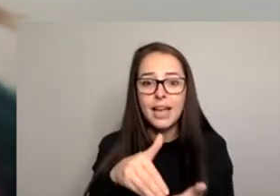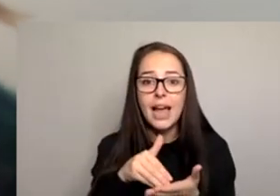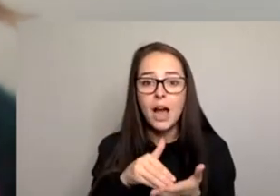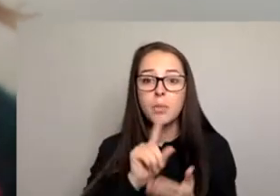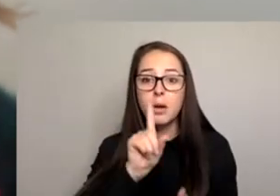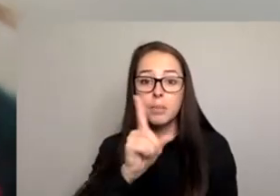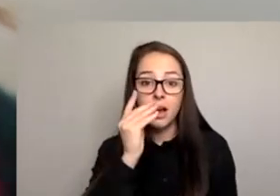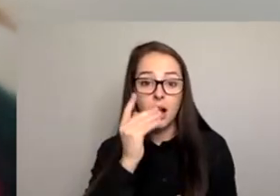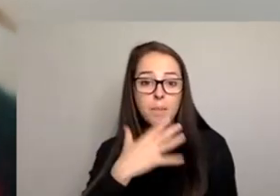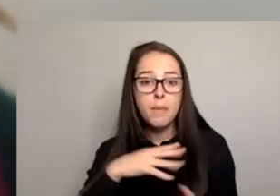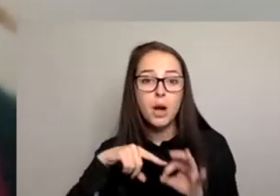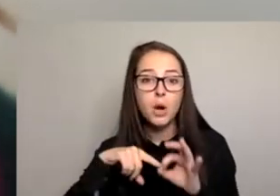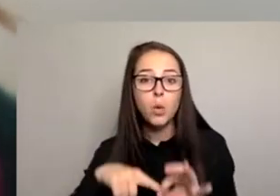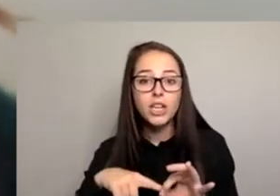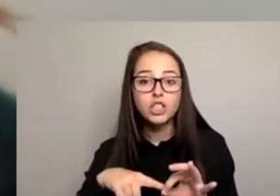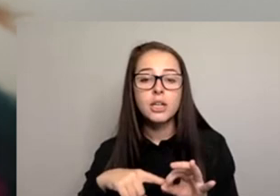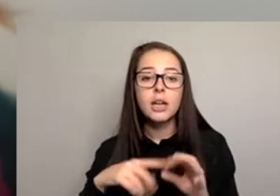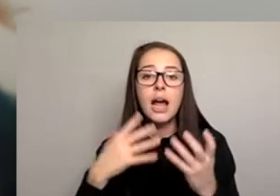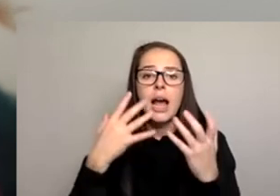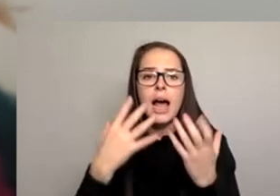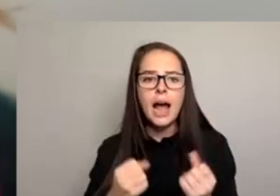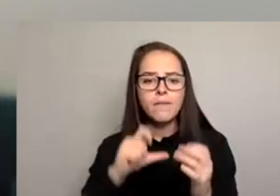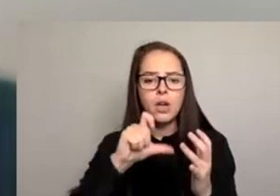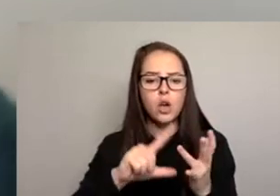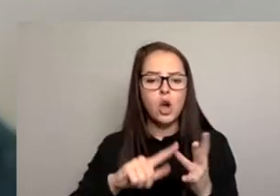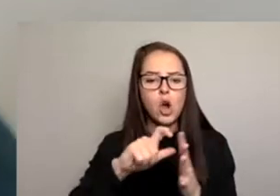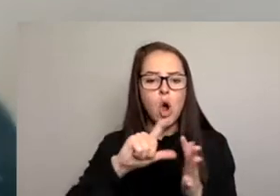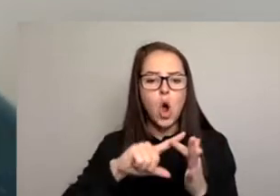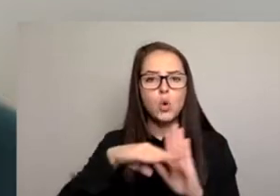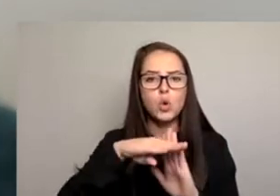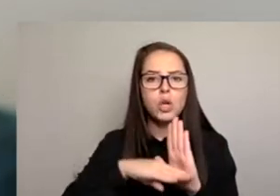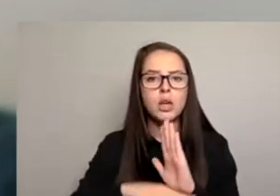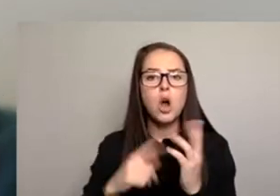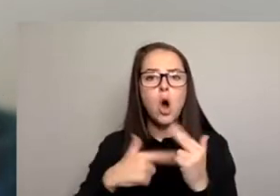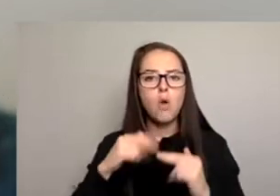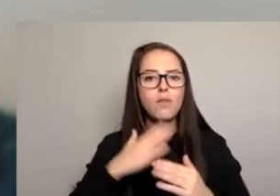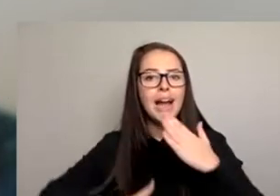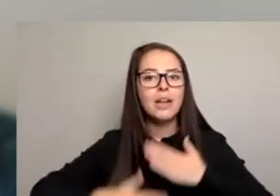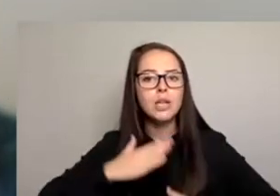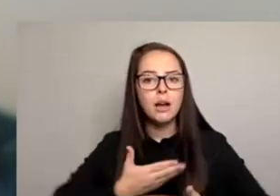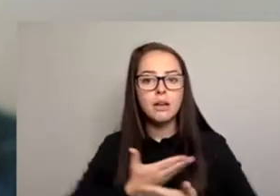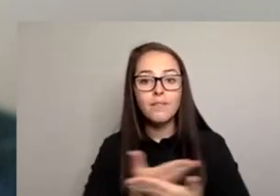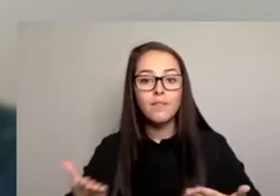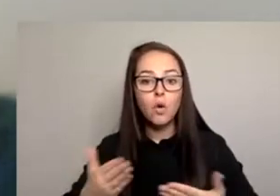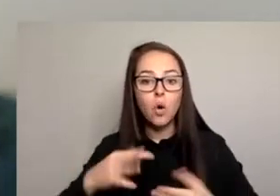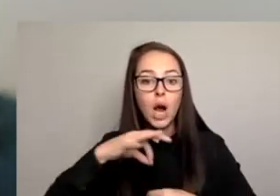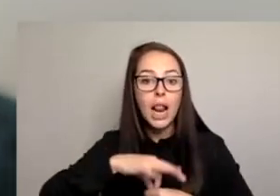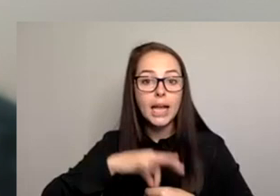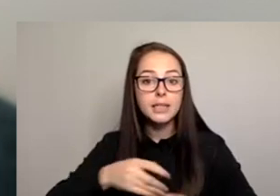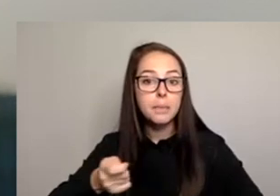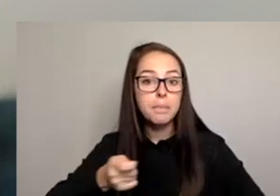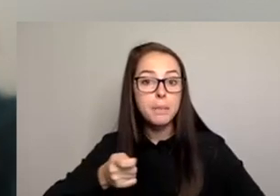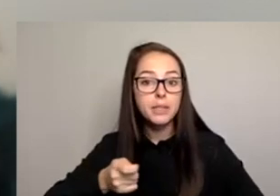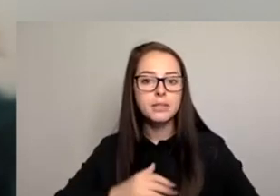Okay, we'll make sure, Belinda, that we send that link through to you after we've finished. And maybe if I can just pass to